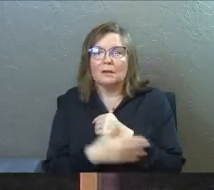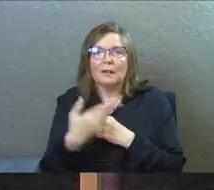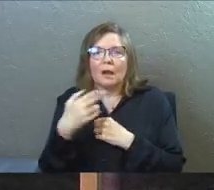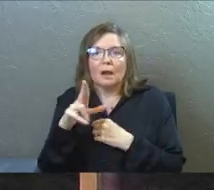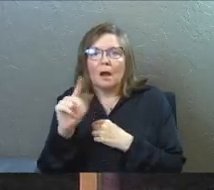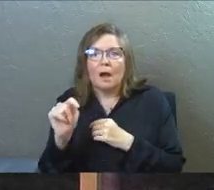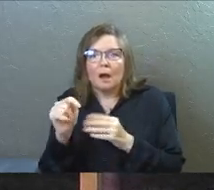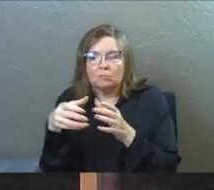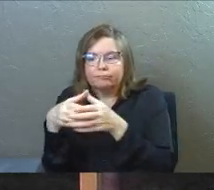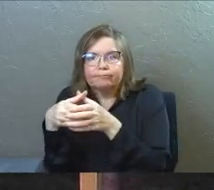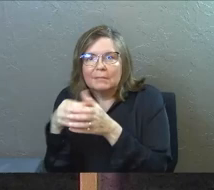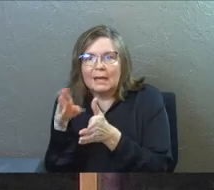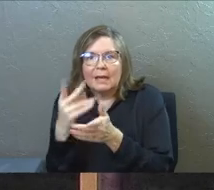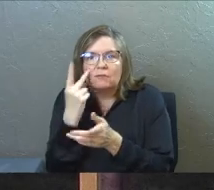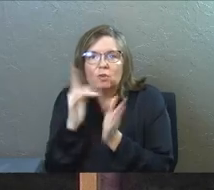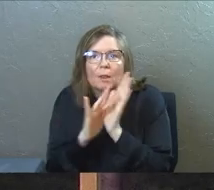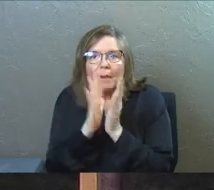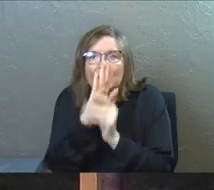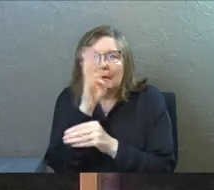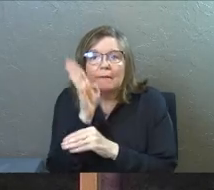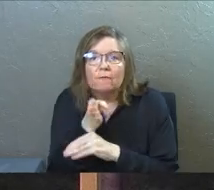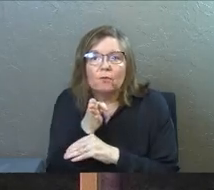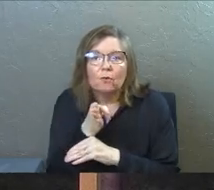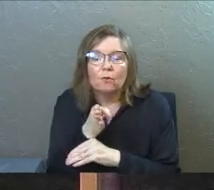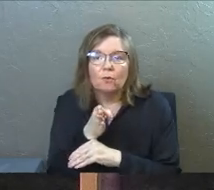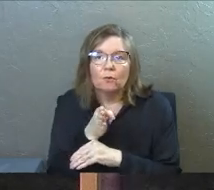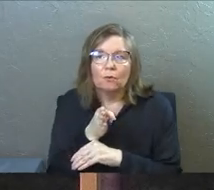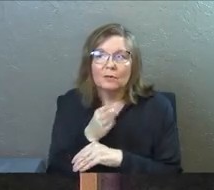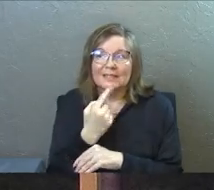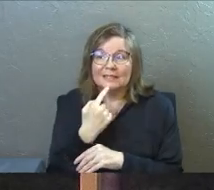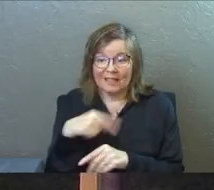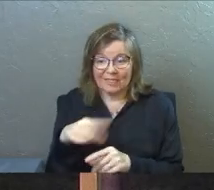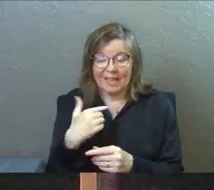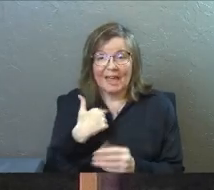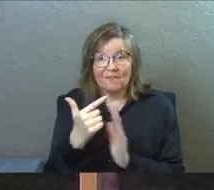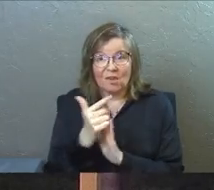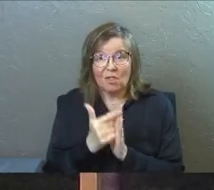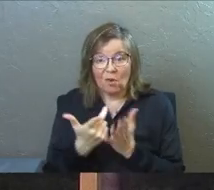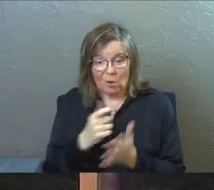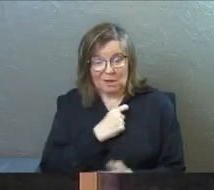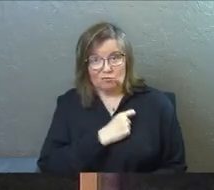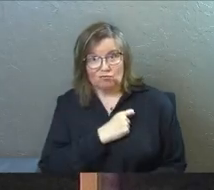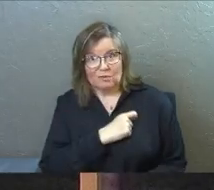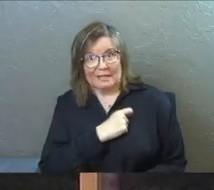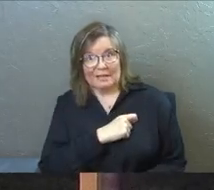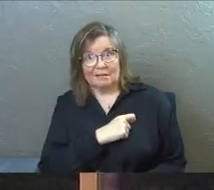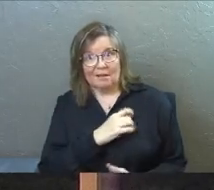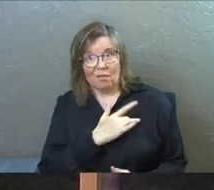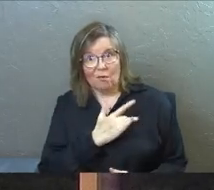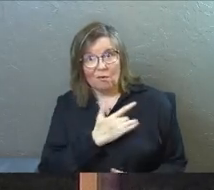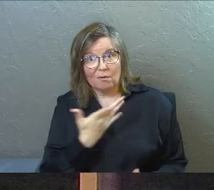a hut somewhere and never saw the Bible before. He's like, they have a law written in their hearts.